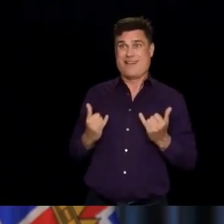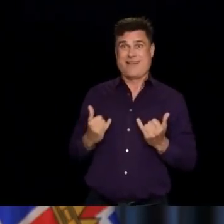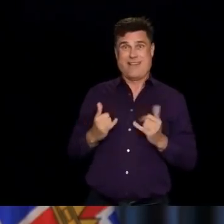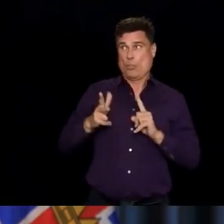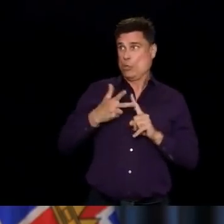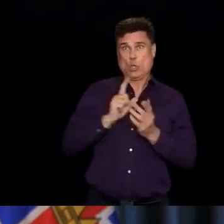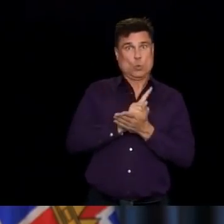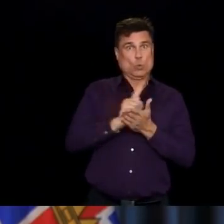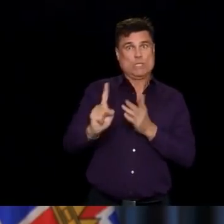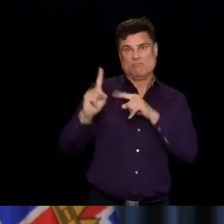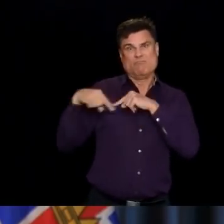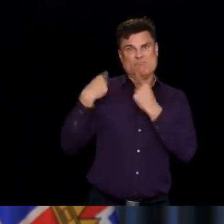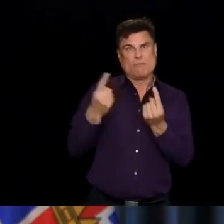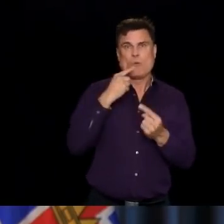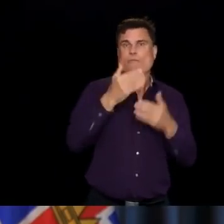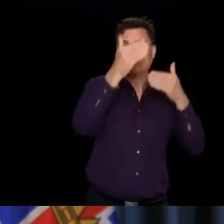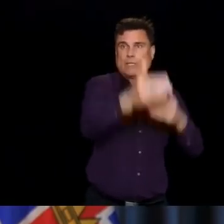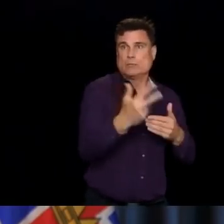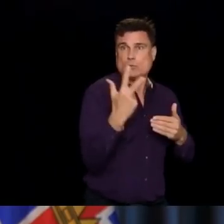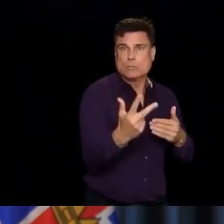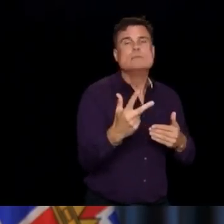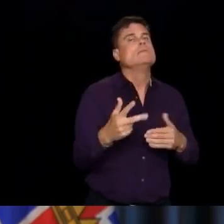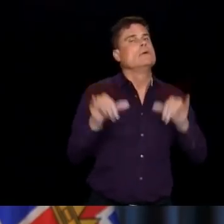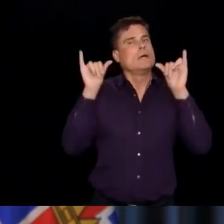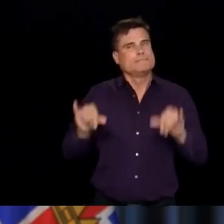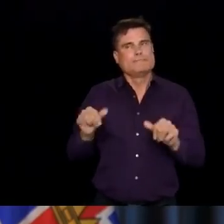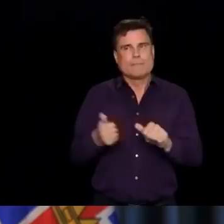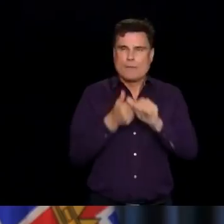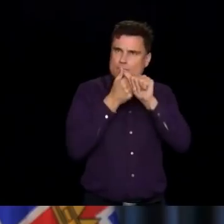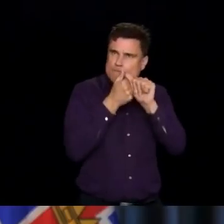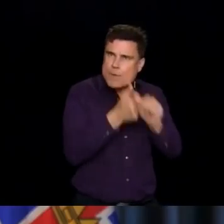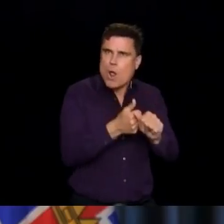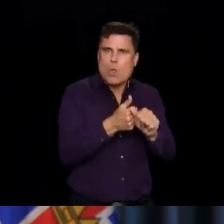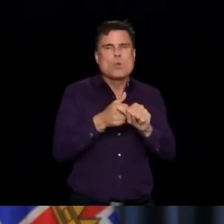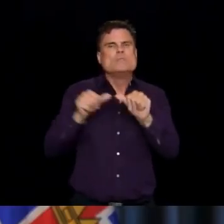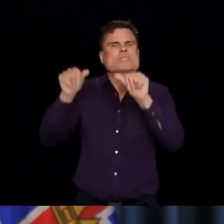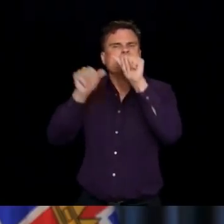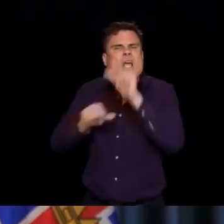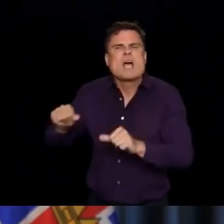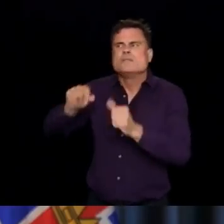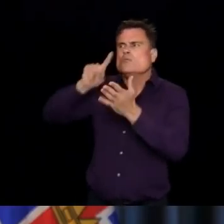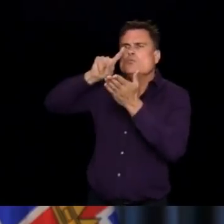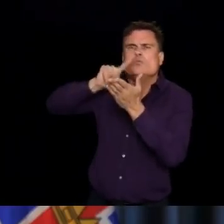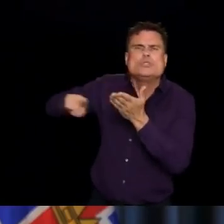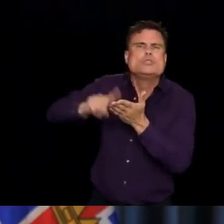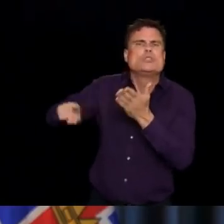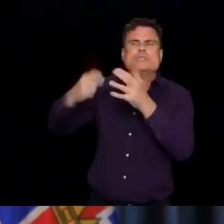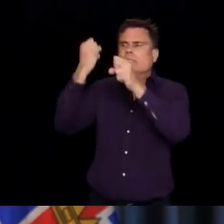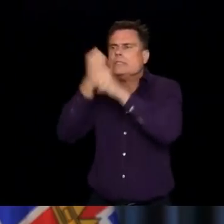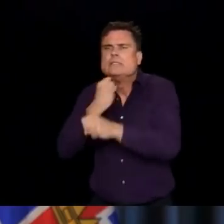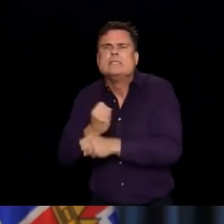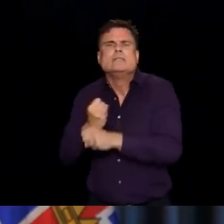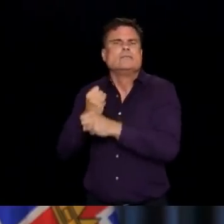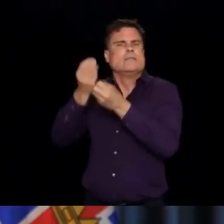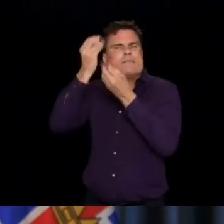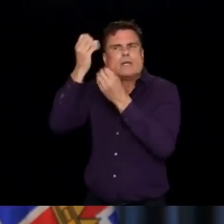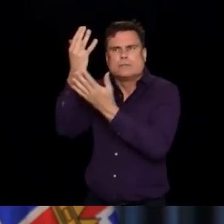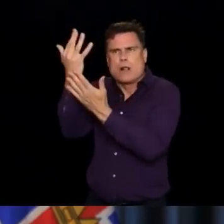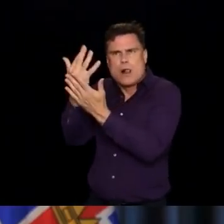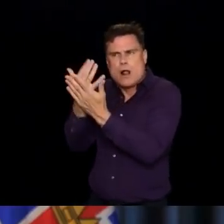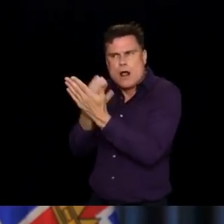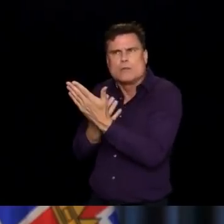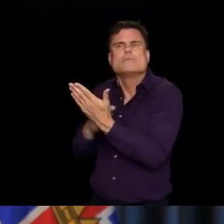one guided by science, prudence and care. Our commitment to stopping the spread stands. We know that physical distancing